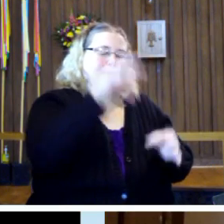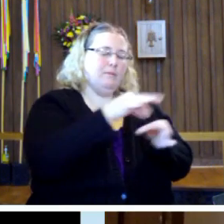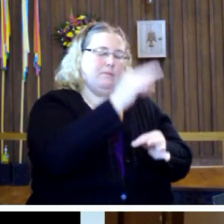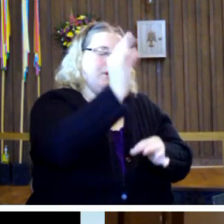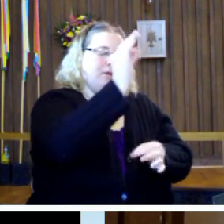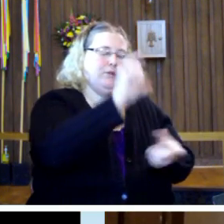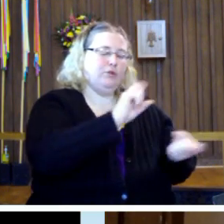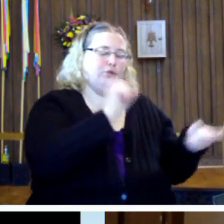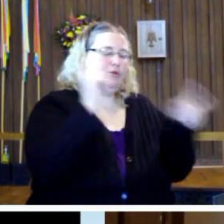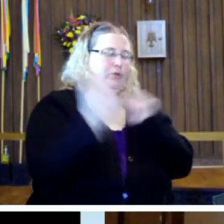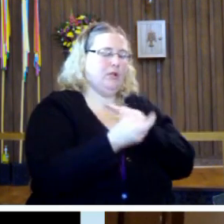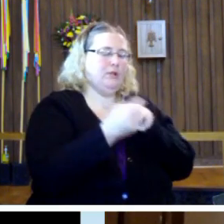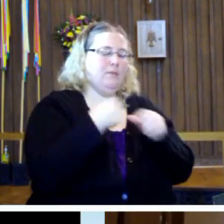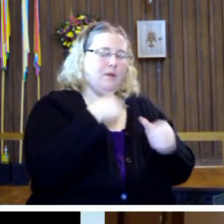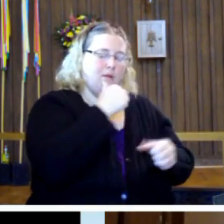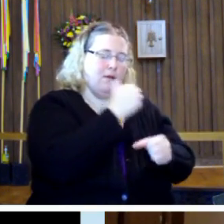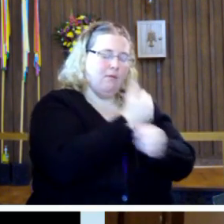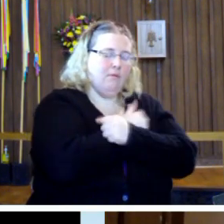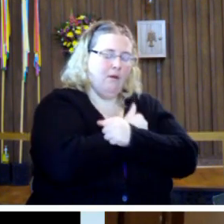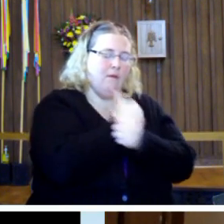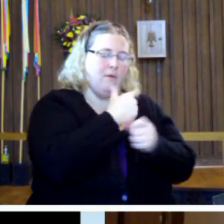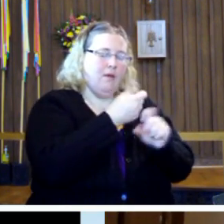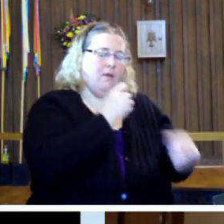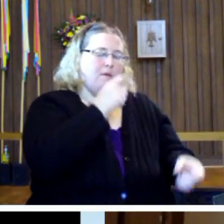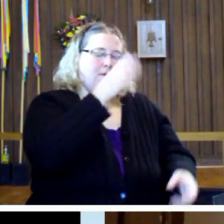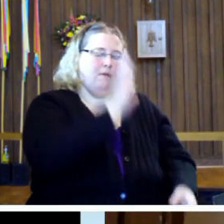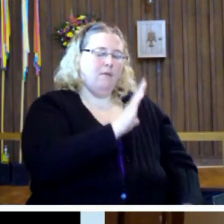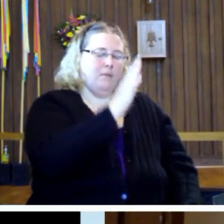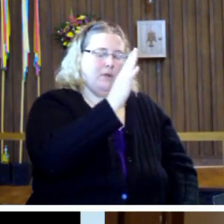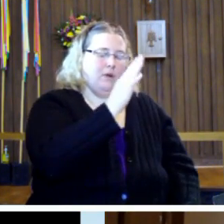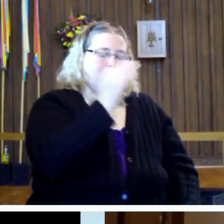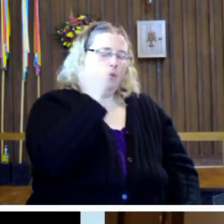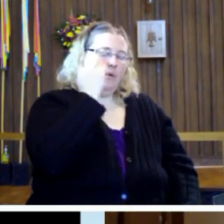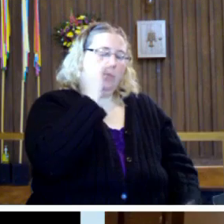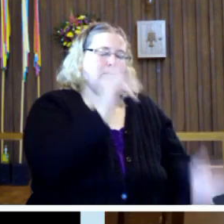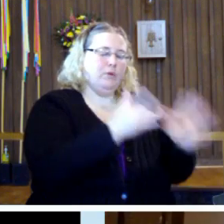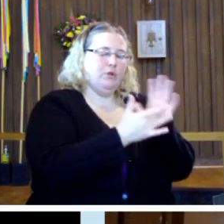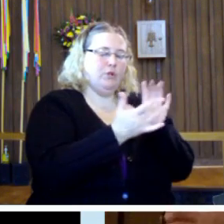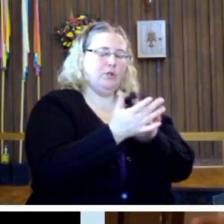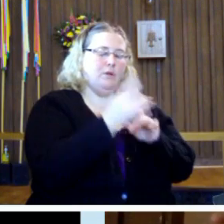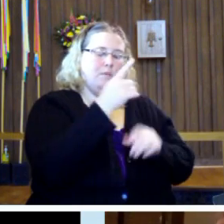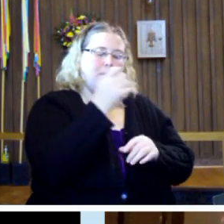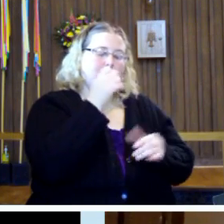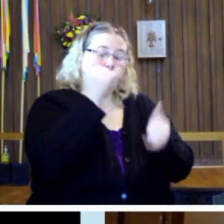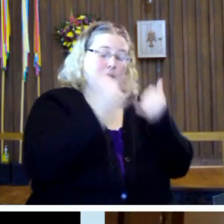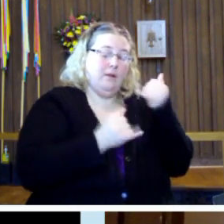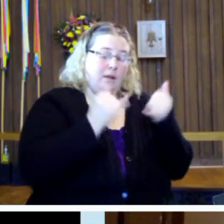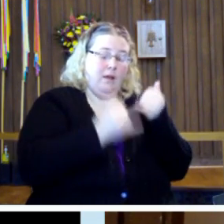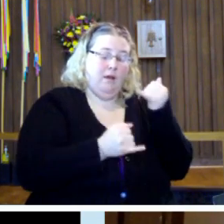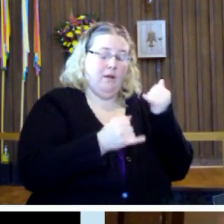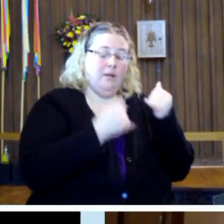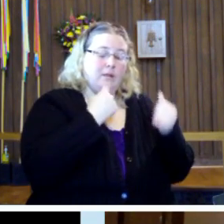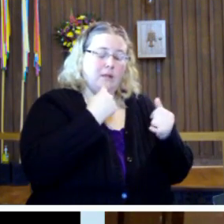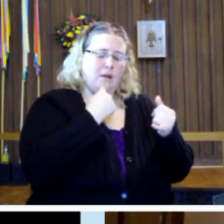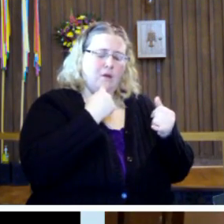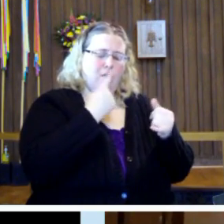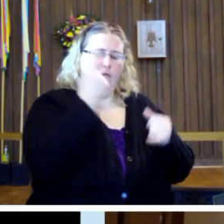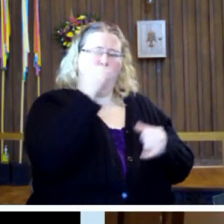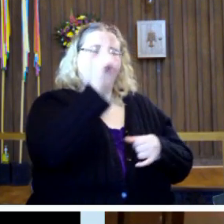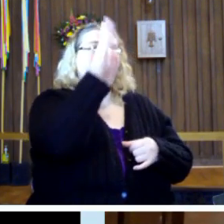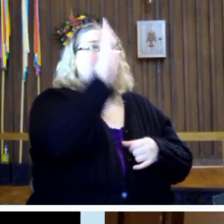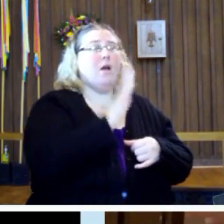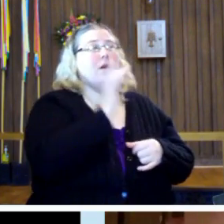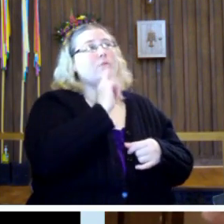transformed by that love that comes from God that we know in Jesus. Because in the end of this passage, it says, for